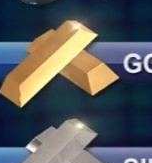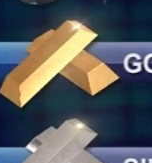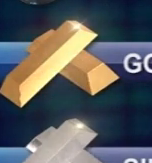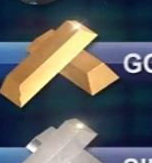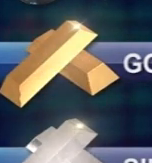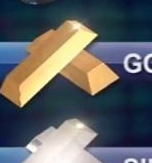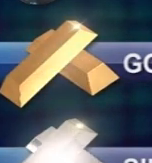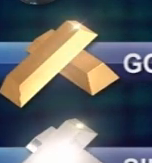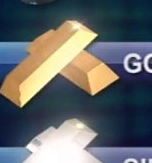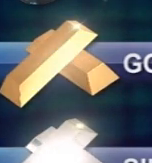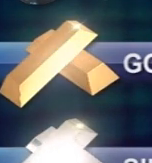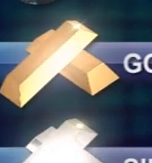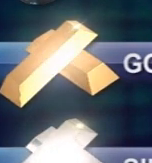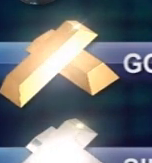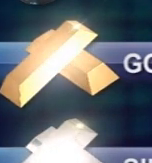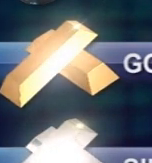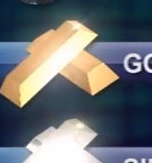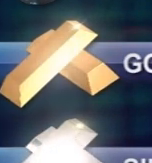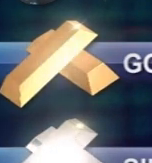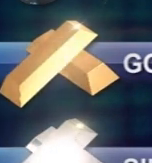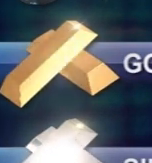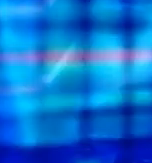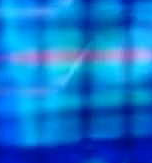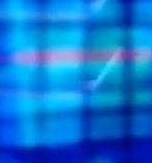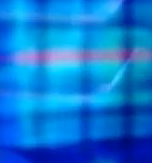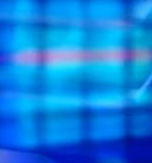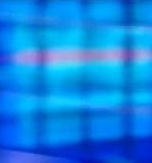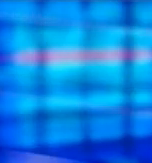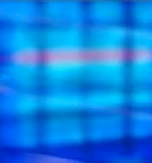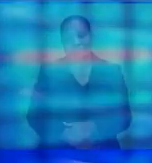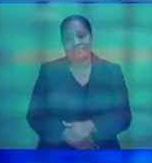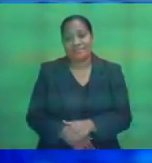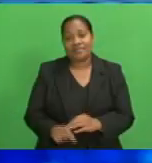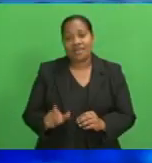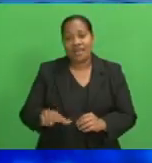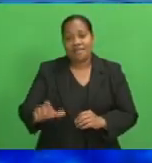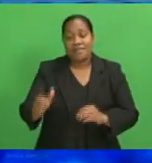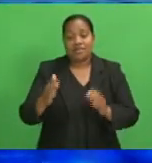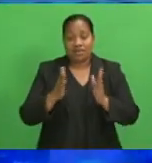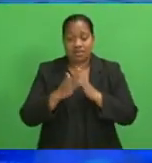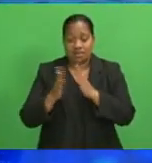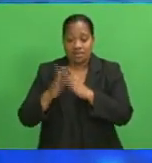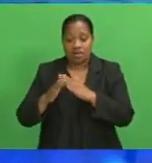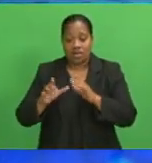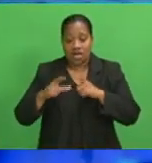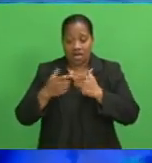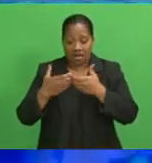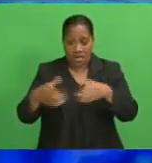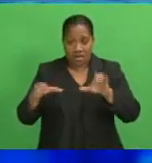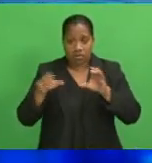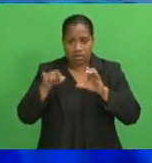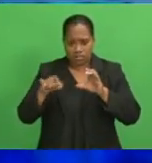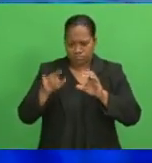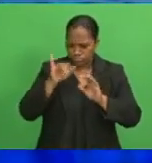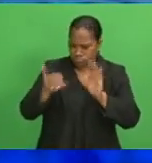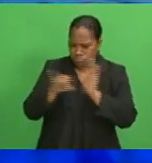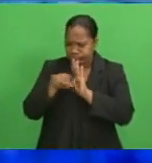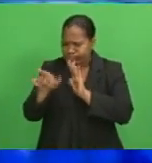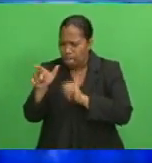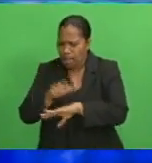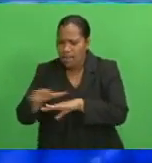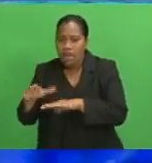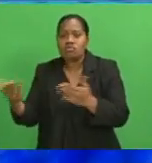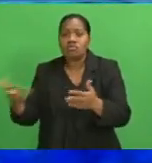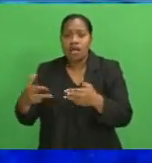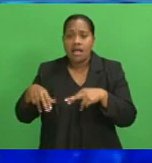,780 an ounce. The Lambasa Town Council has identified a piece of land across the Lambasa River